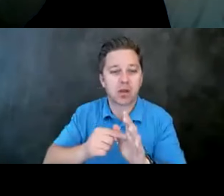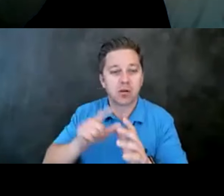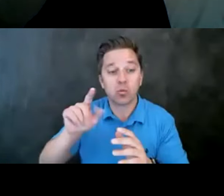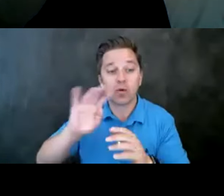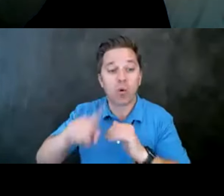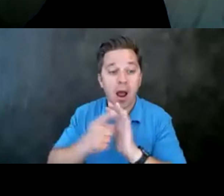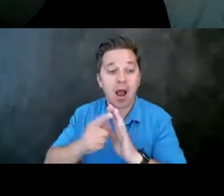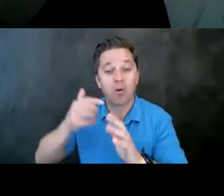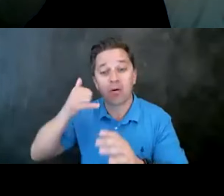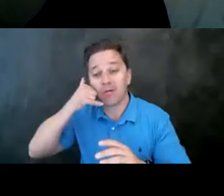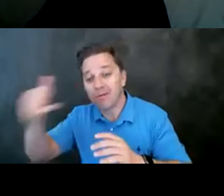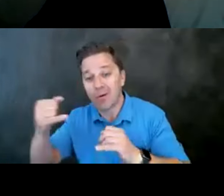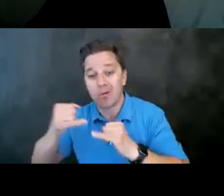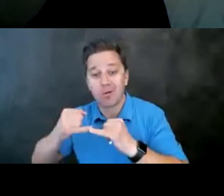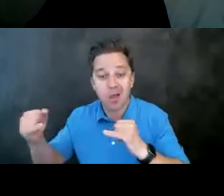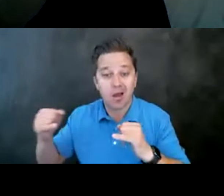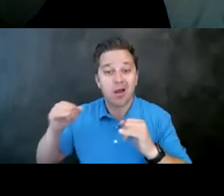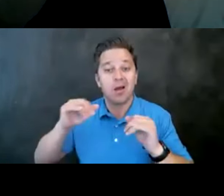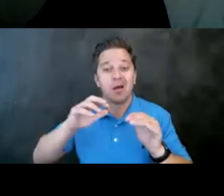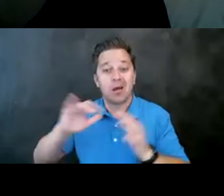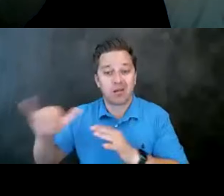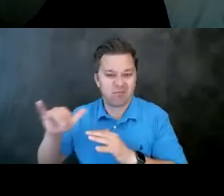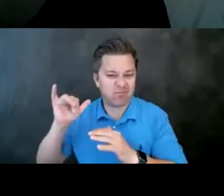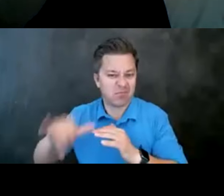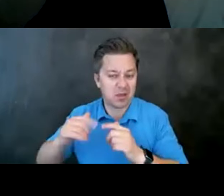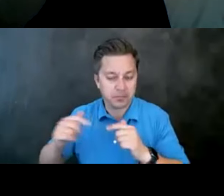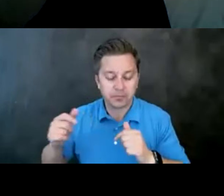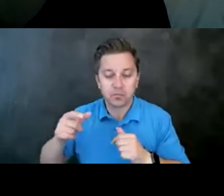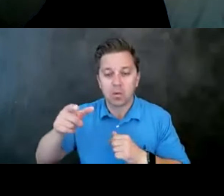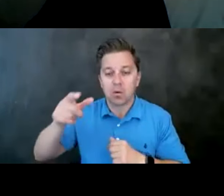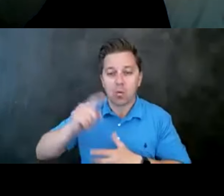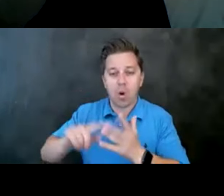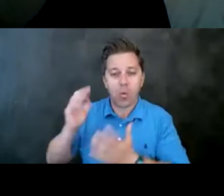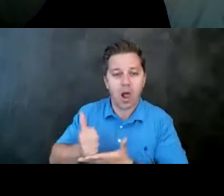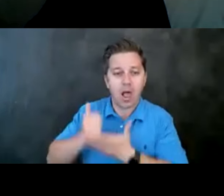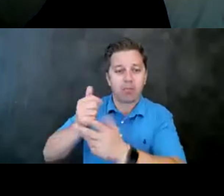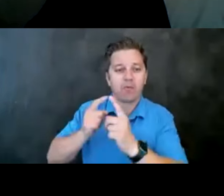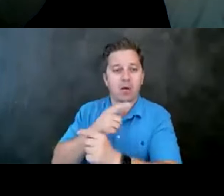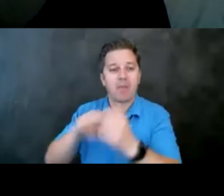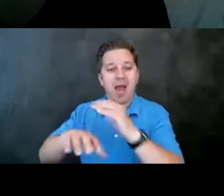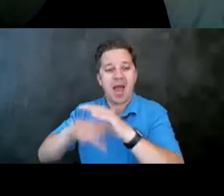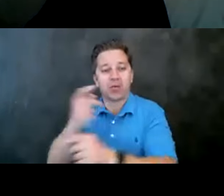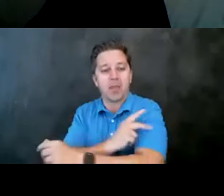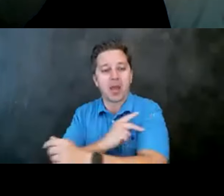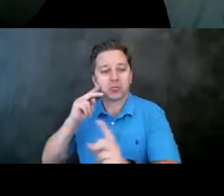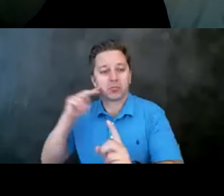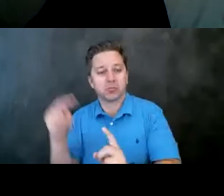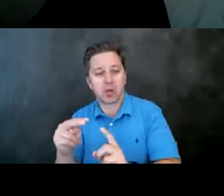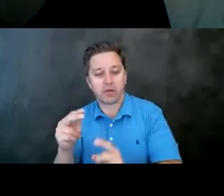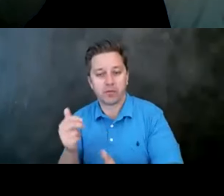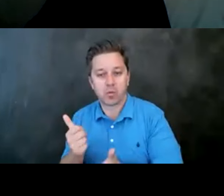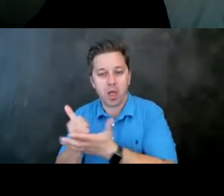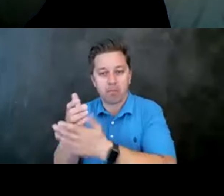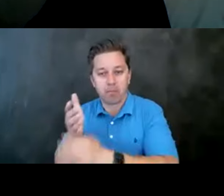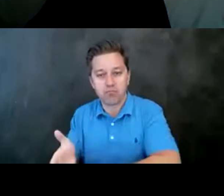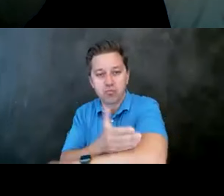hotline, clinic numbers, et cetera. What would help from an outpatient perspective to improve follow-up care for them?